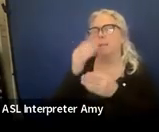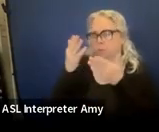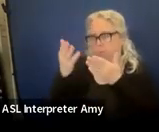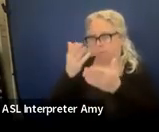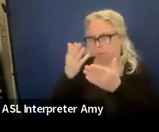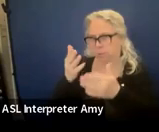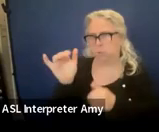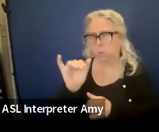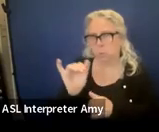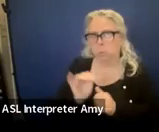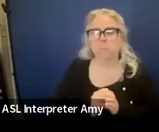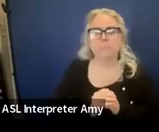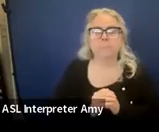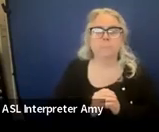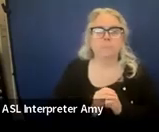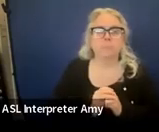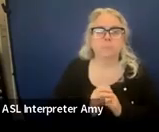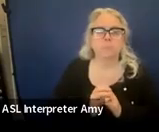as well.